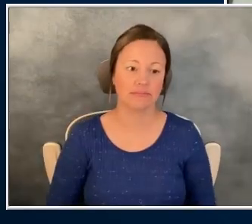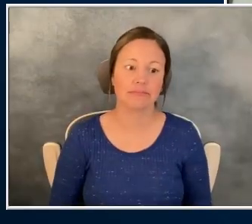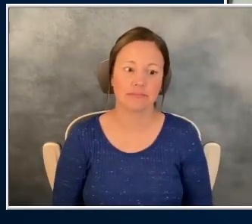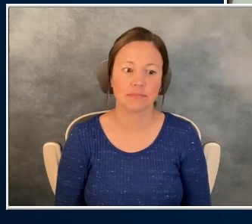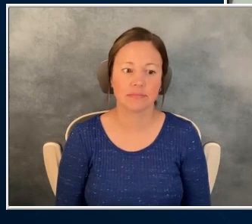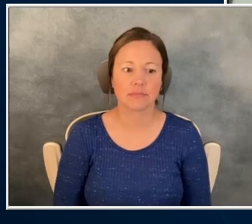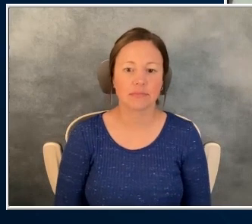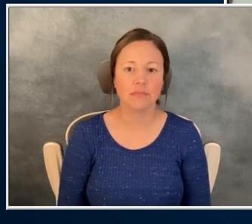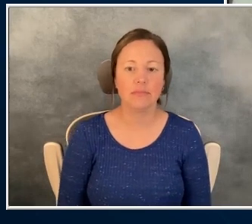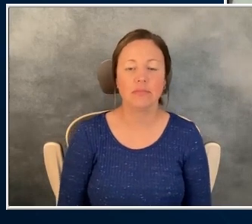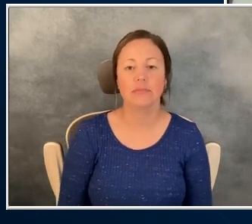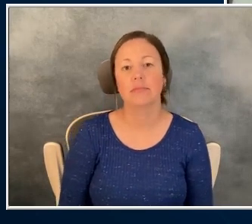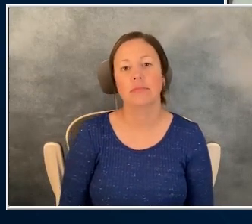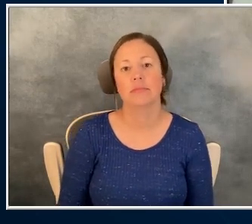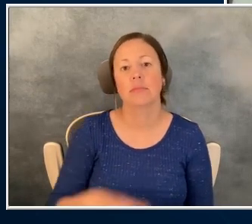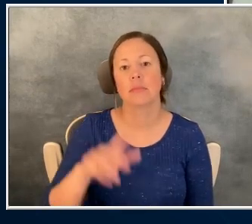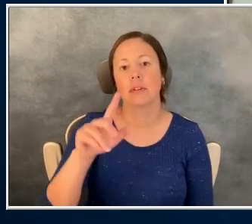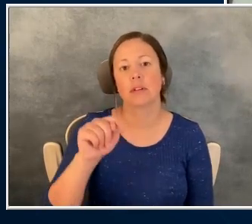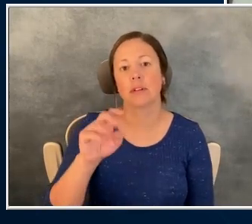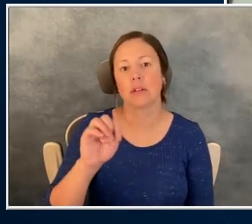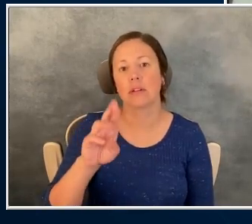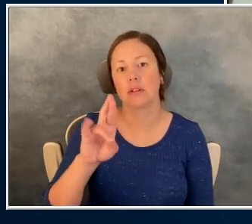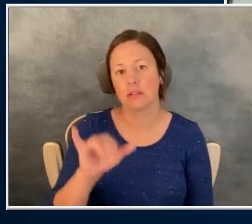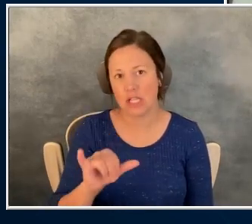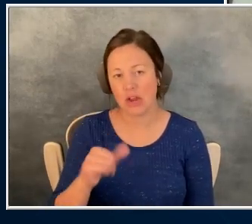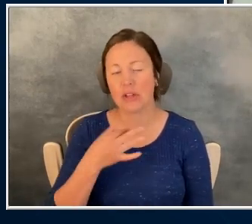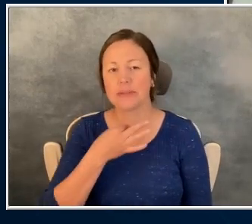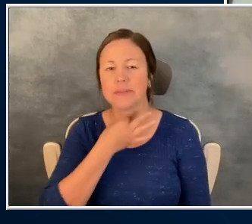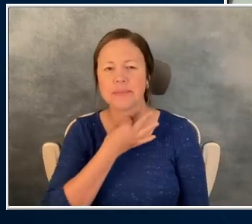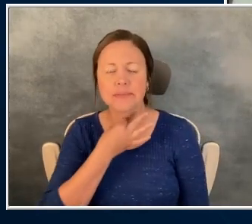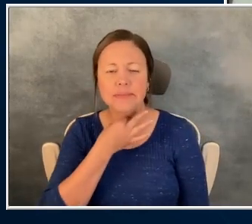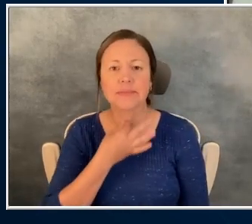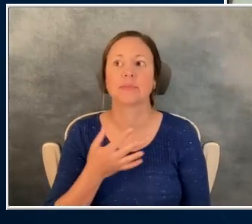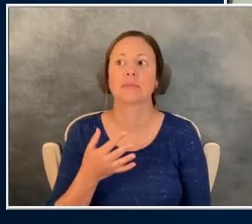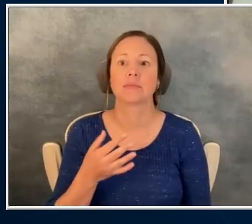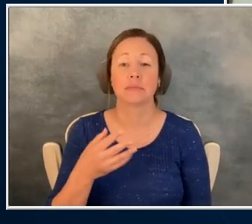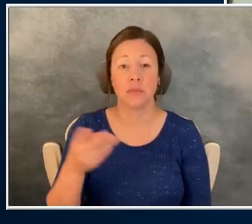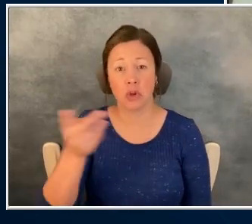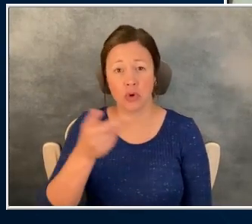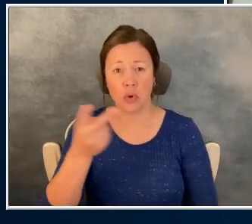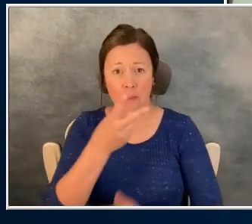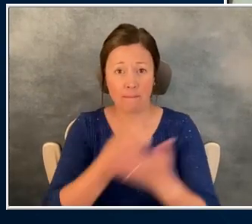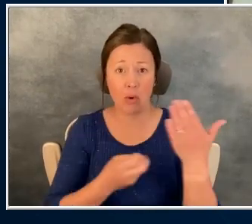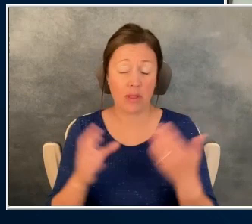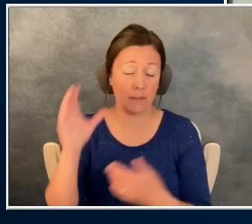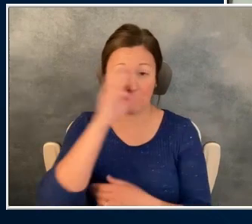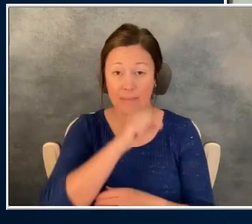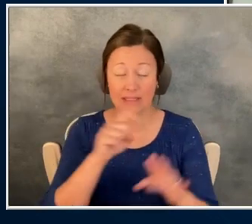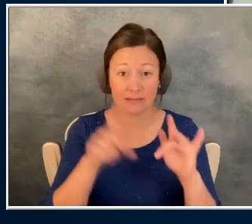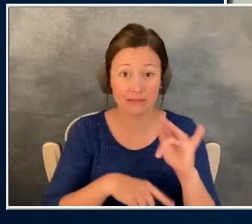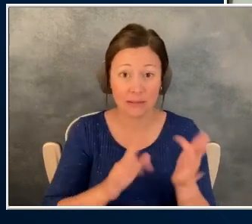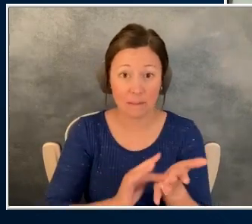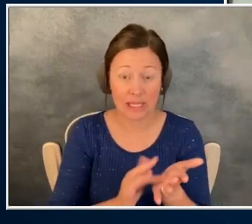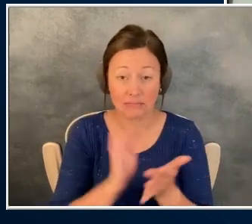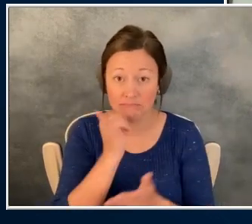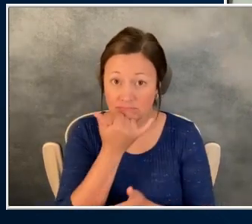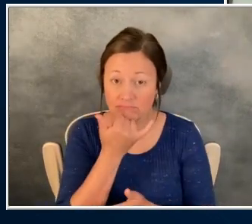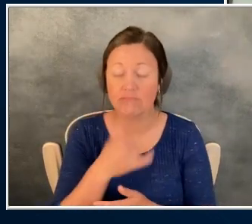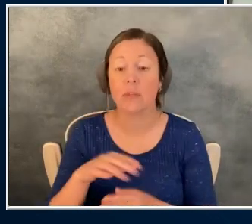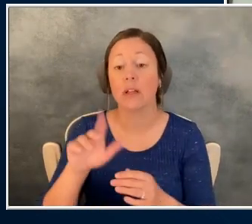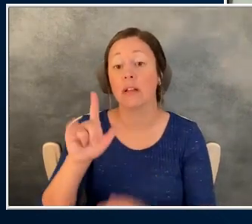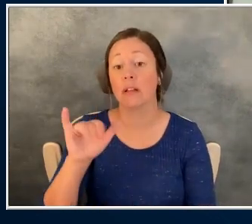Terry has a question for Kyle and Lindsey. Terry wants to know if either of you have ever missed a dose. I'll start with you, Lindsey.